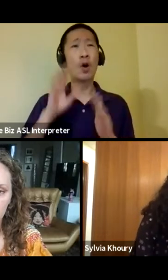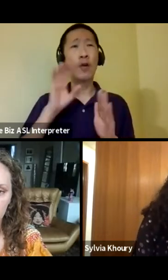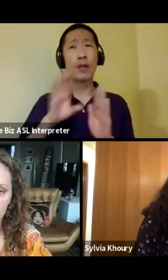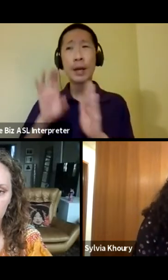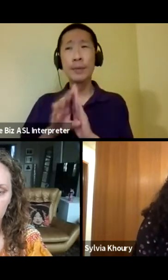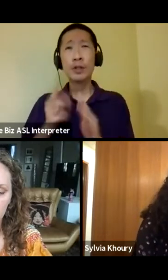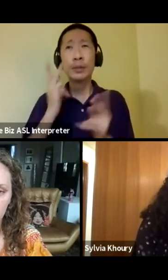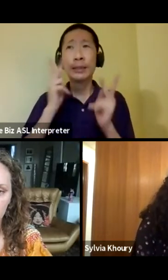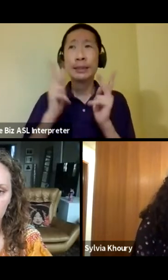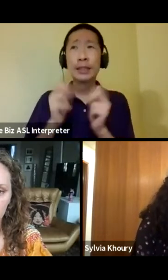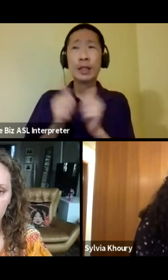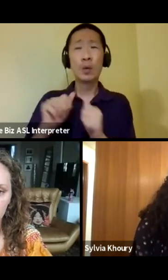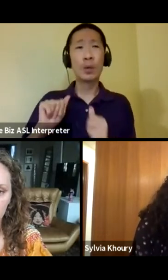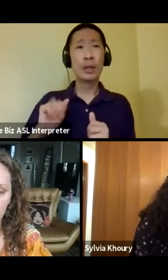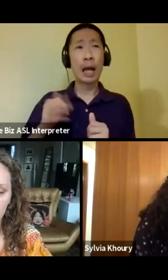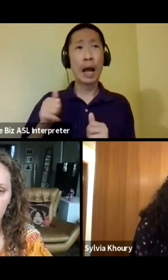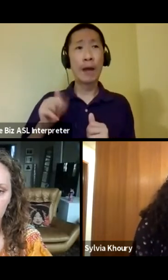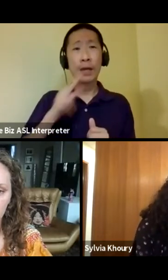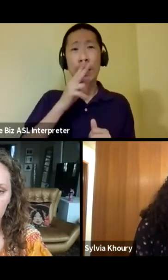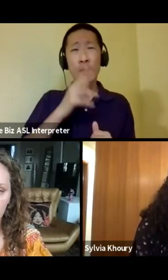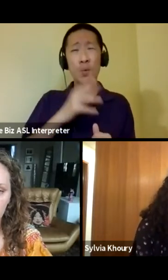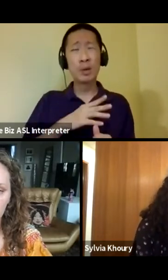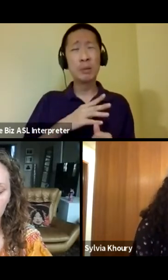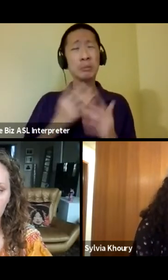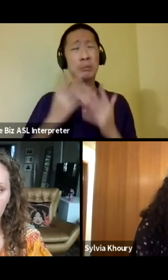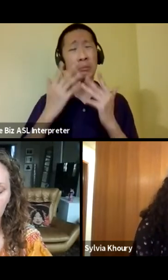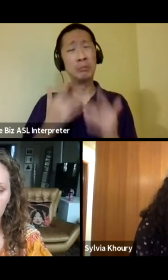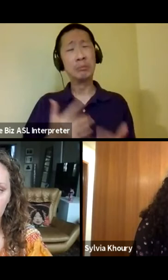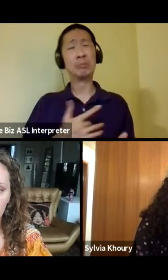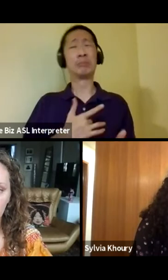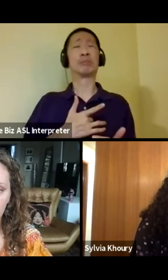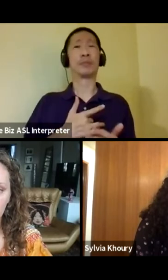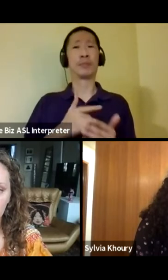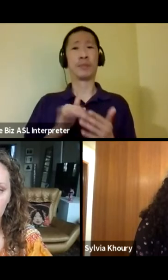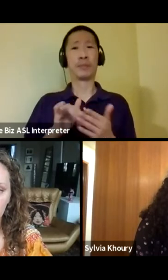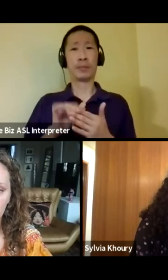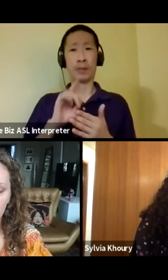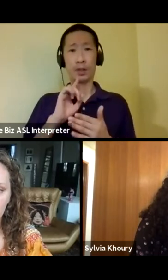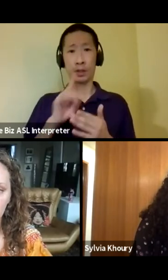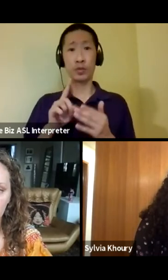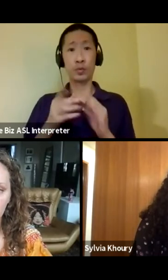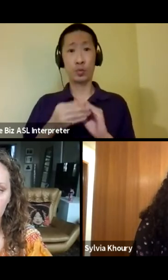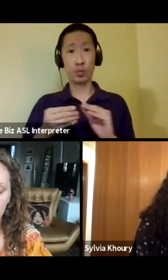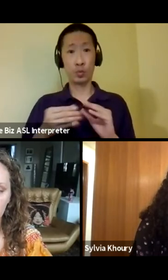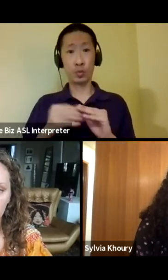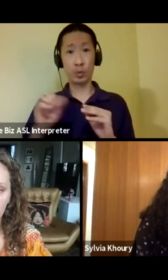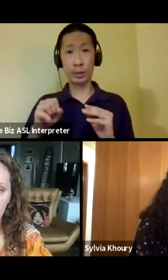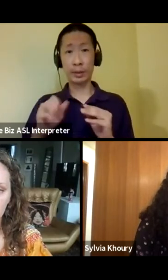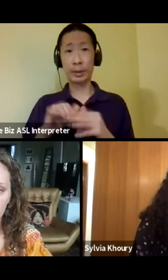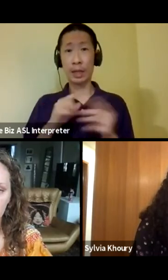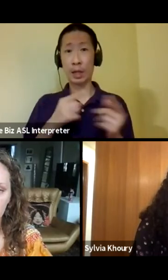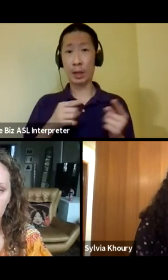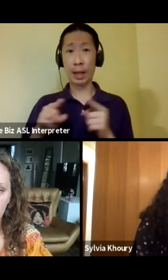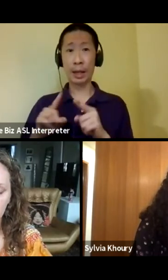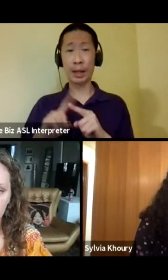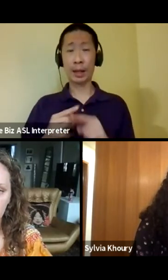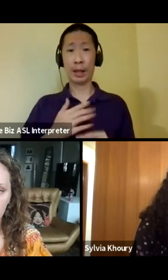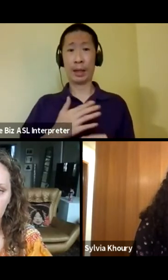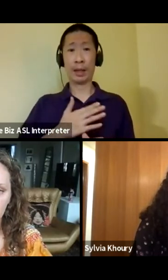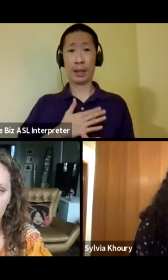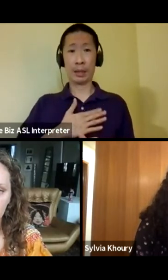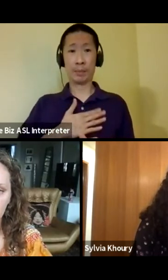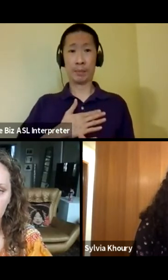Afghan women is just is depressing. And those, those are certainly true stories that are happening. But my,